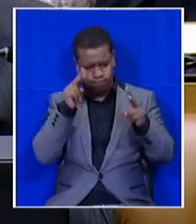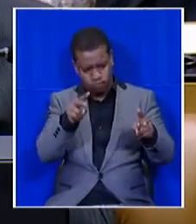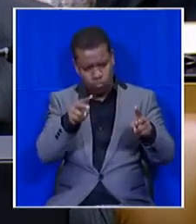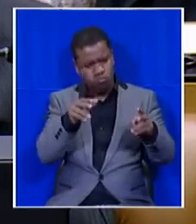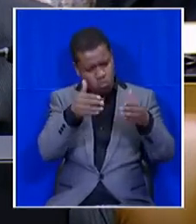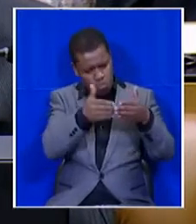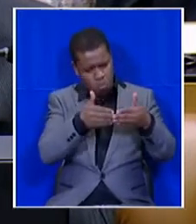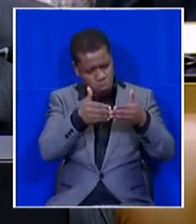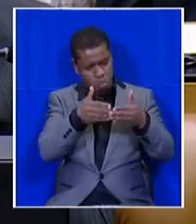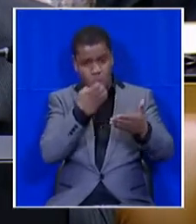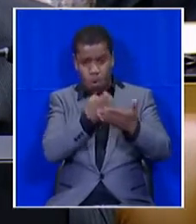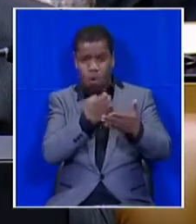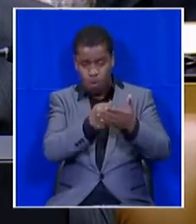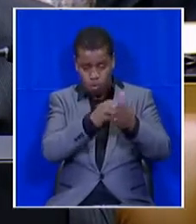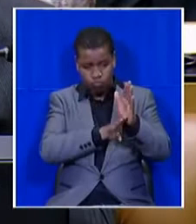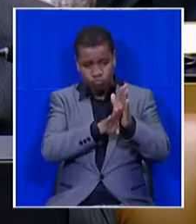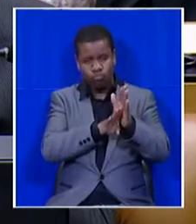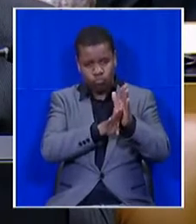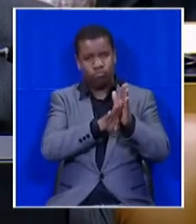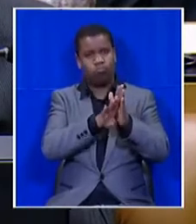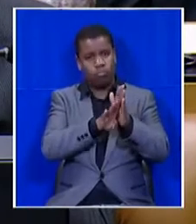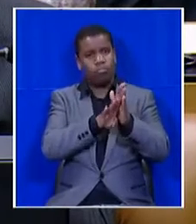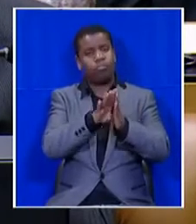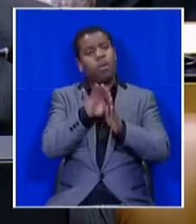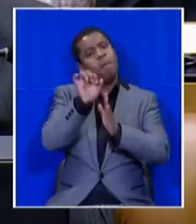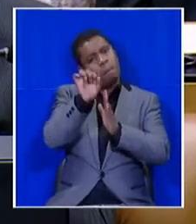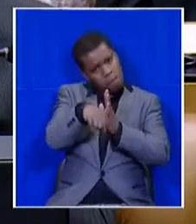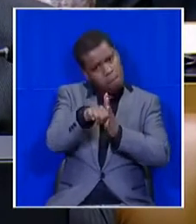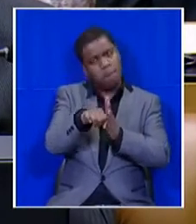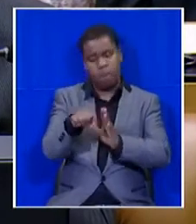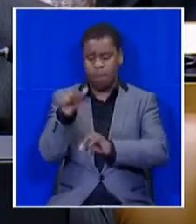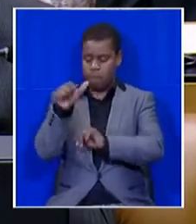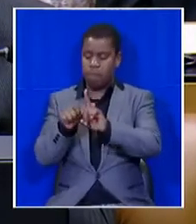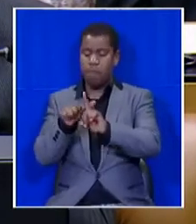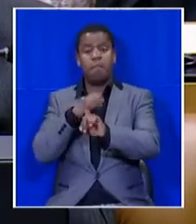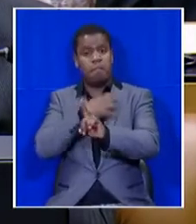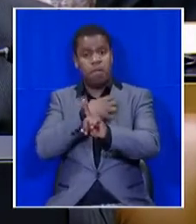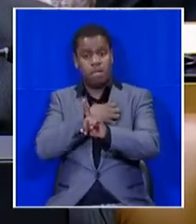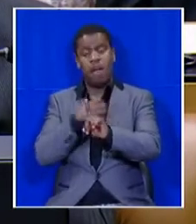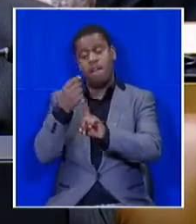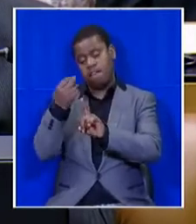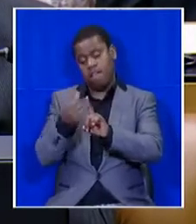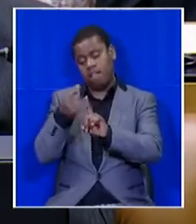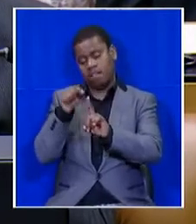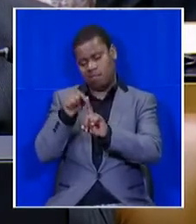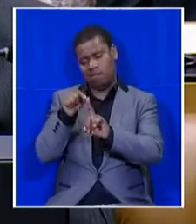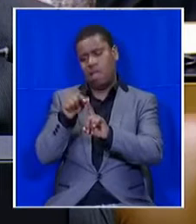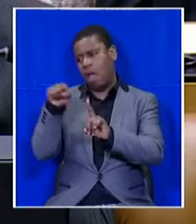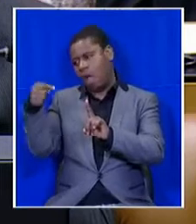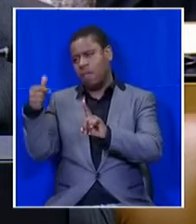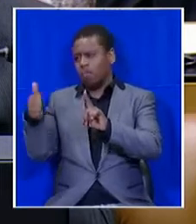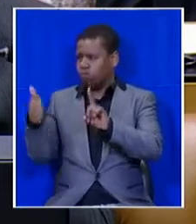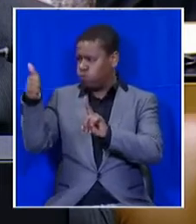our country grows, and indeed, yes, the Minister of Finance and a number of business leaders are involved in